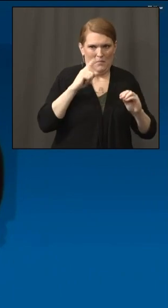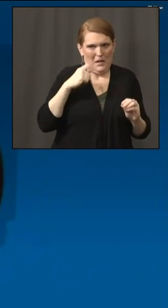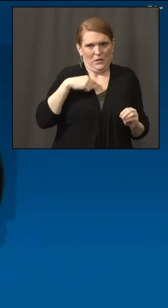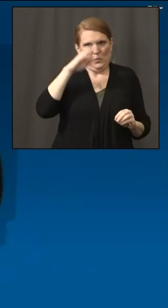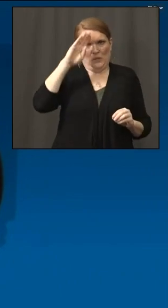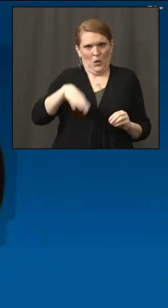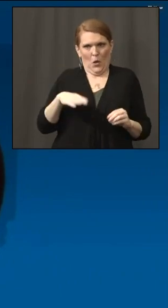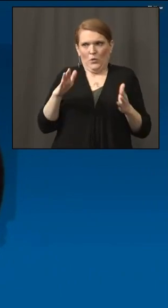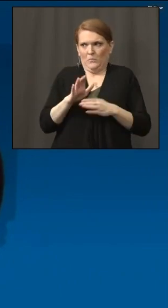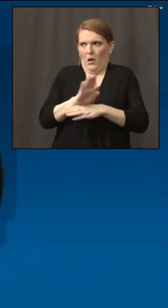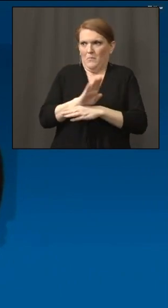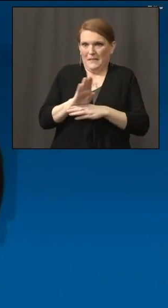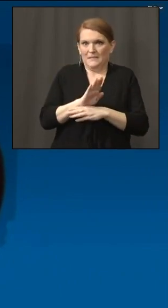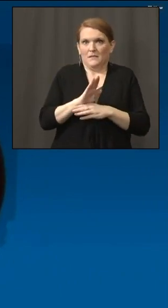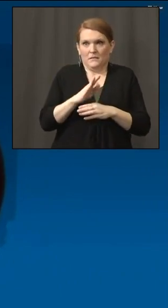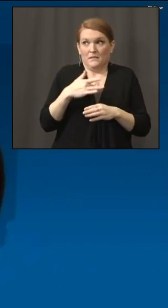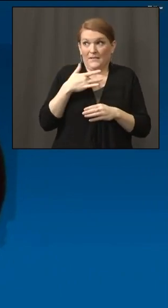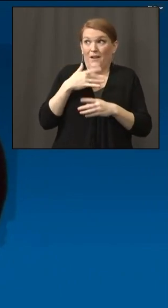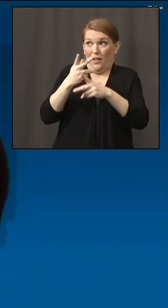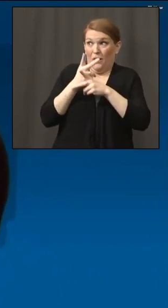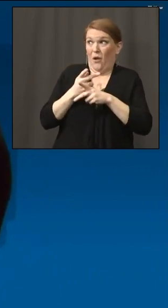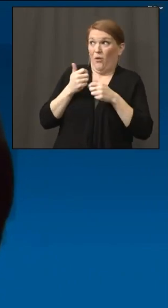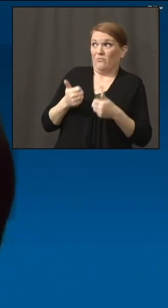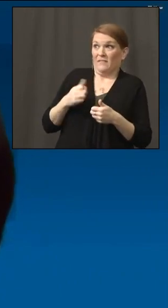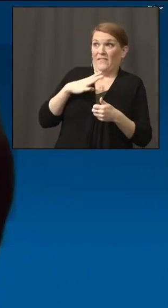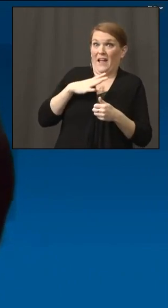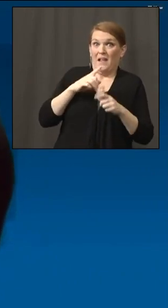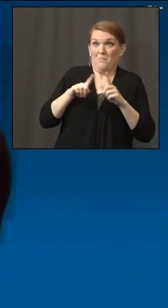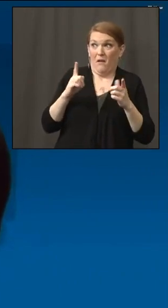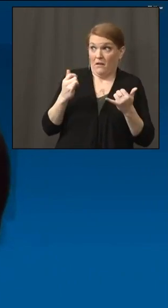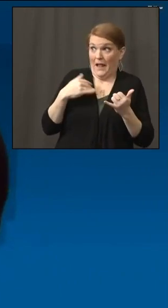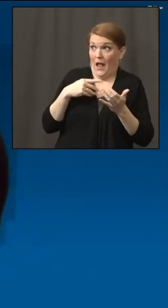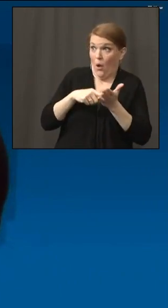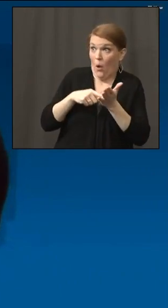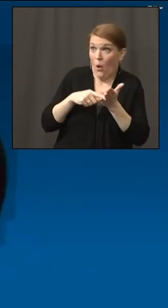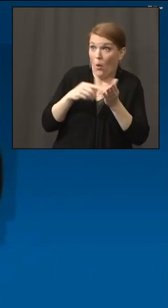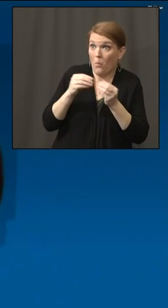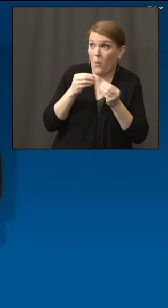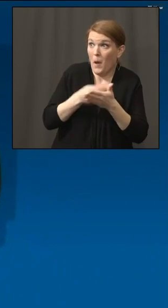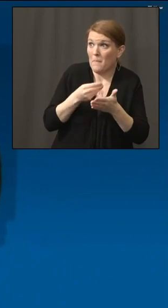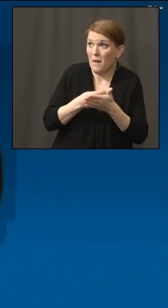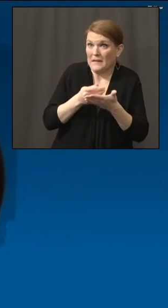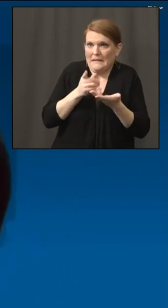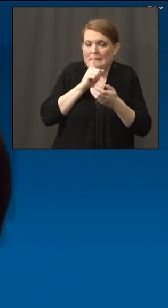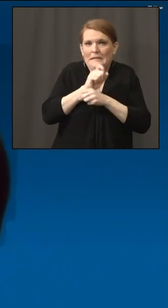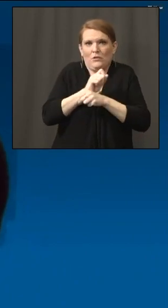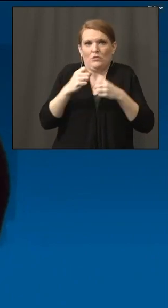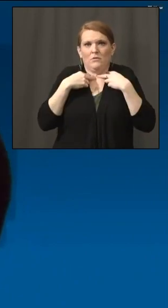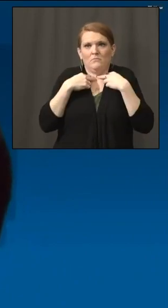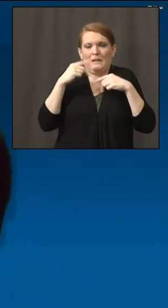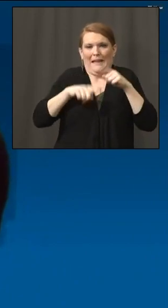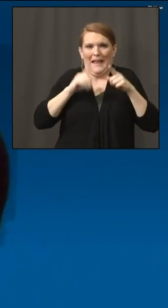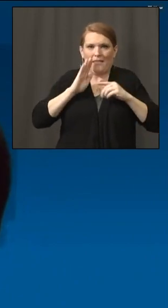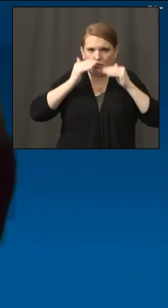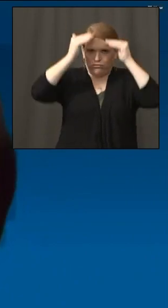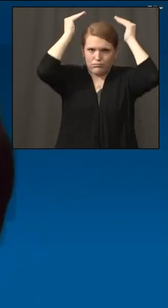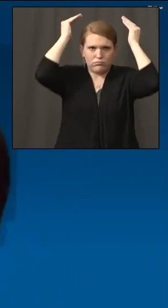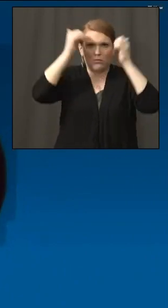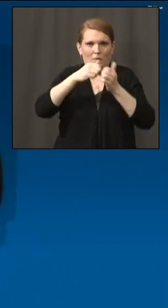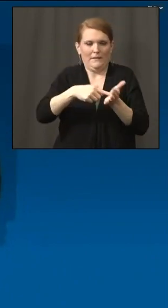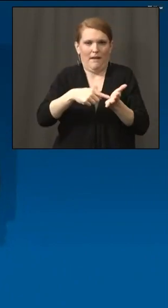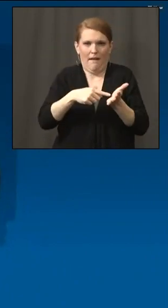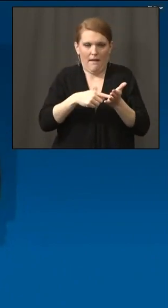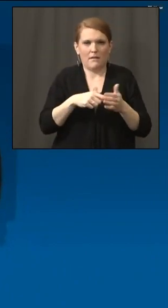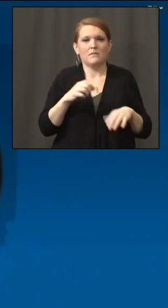businesses are having on taking on more debt. And they literally can't take on more debt. So I want to let everybody know that we're listening.